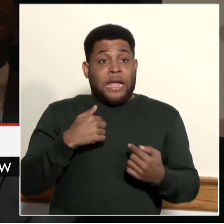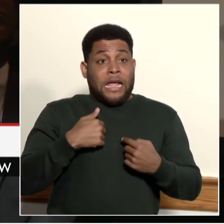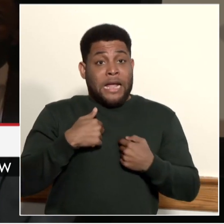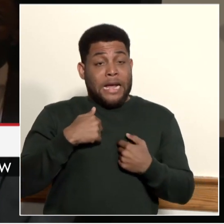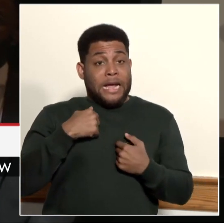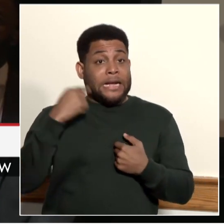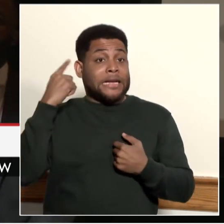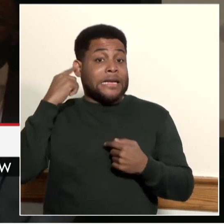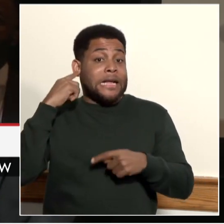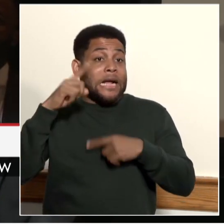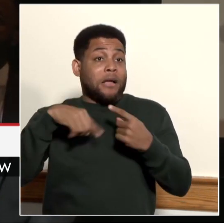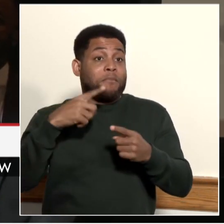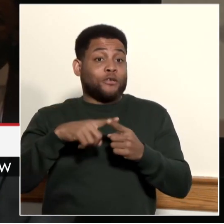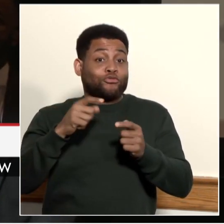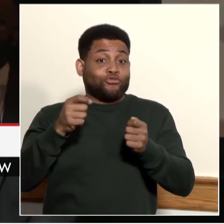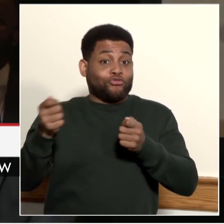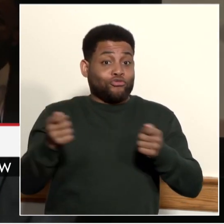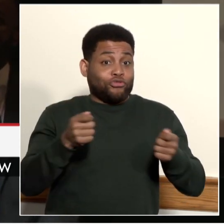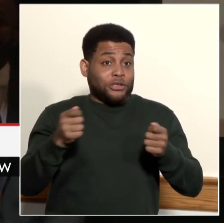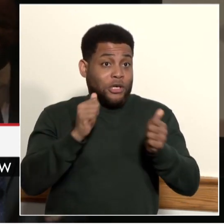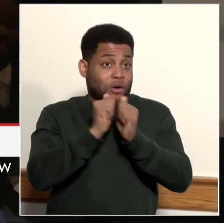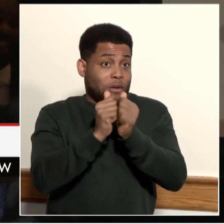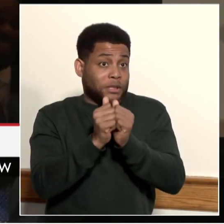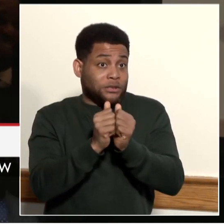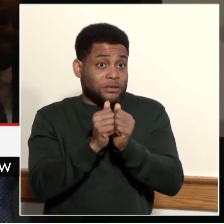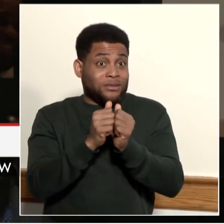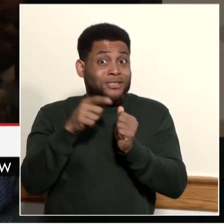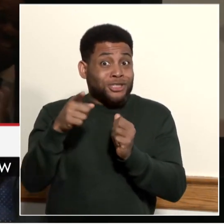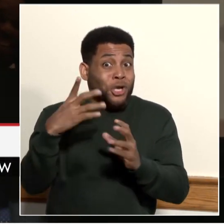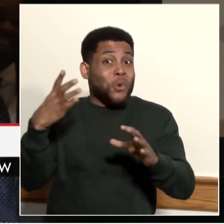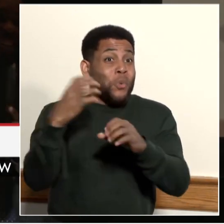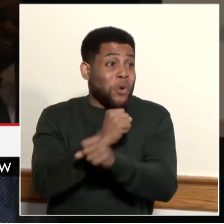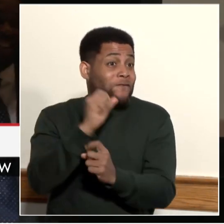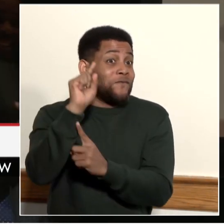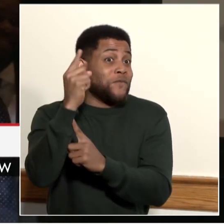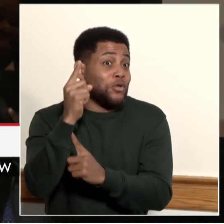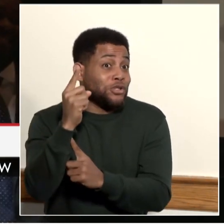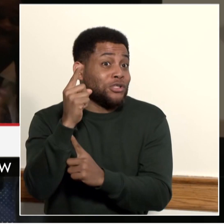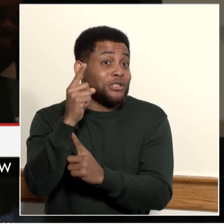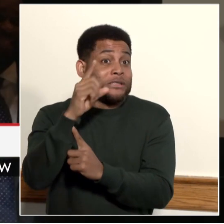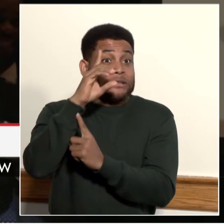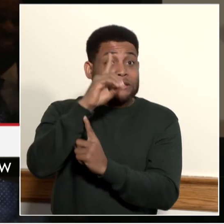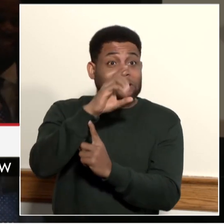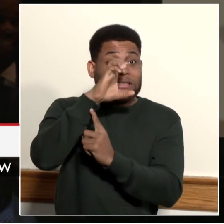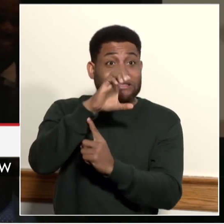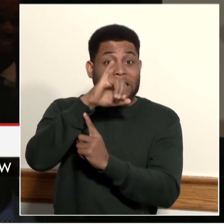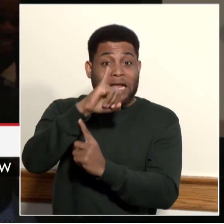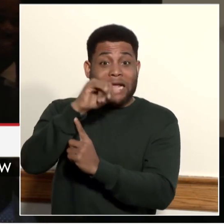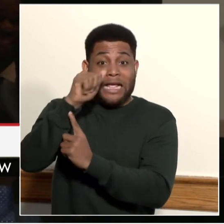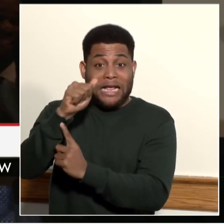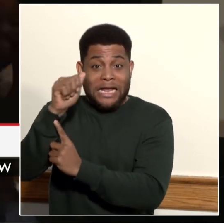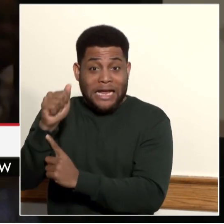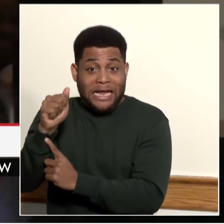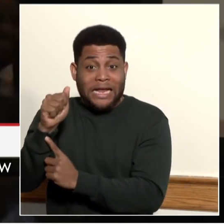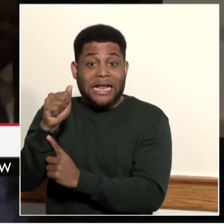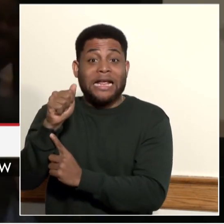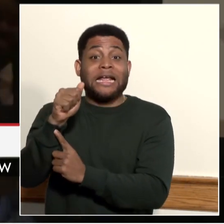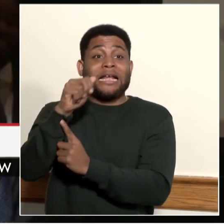cheerleading team won first place at the DCIAA competition. Give it up to them.